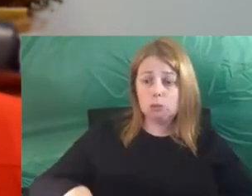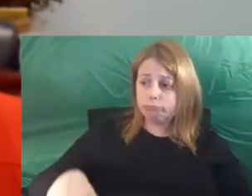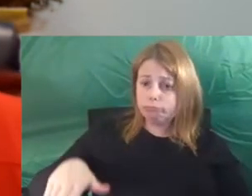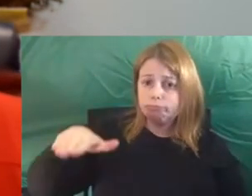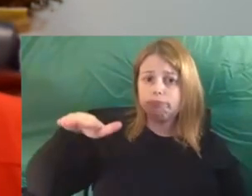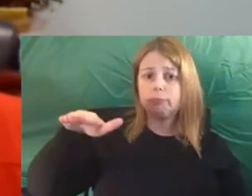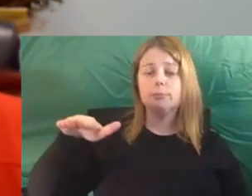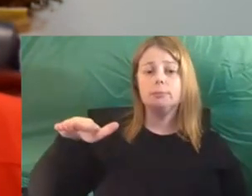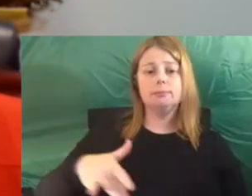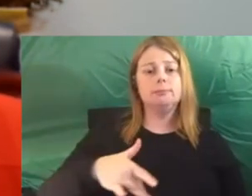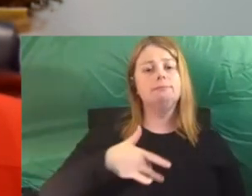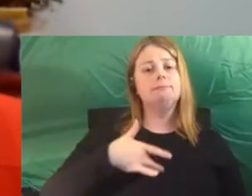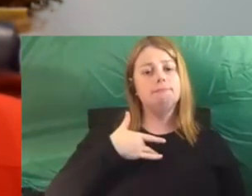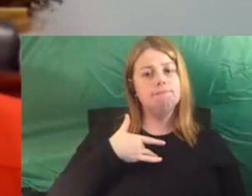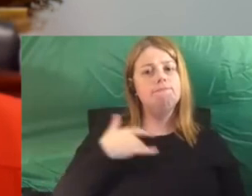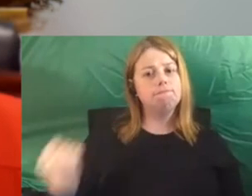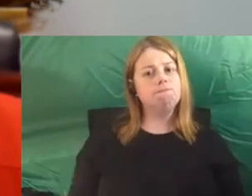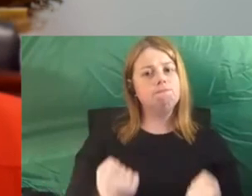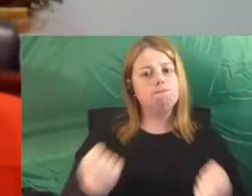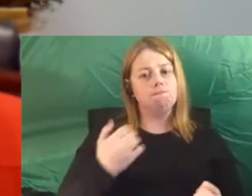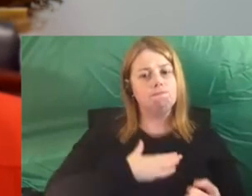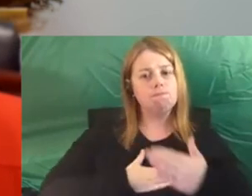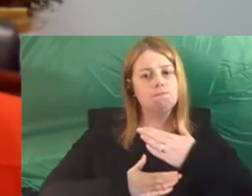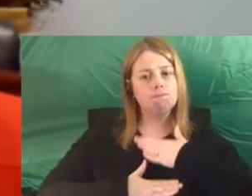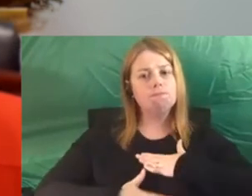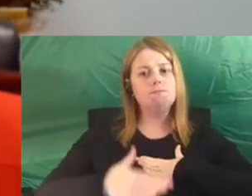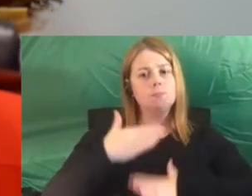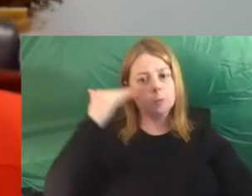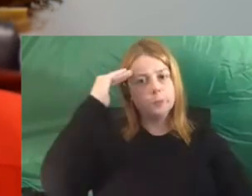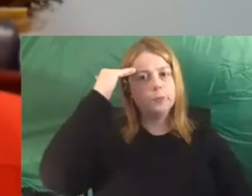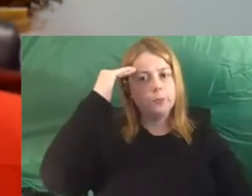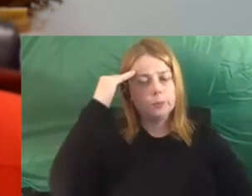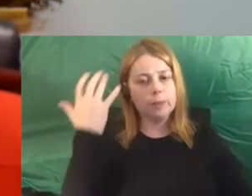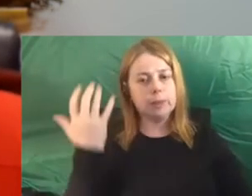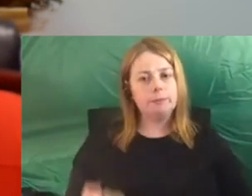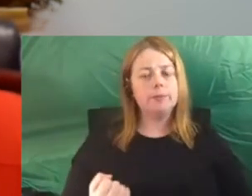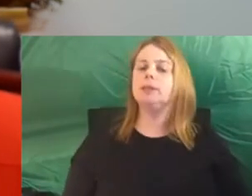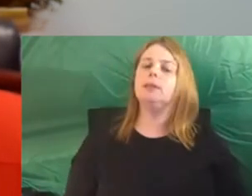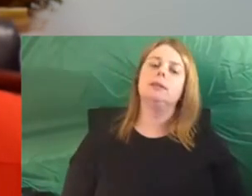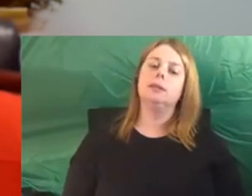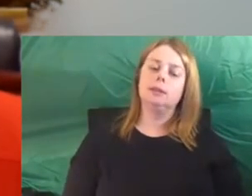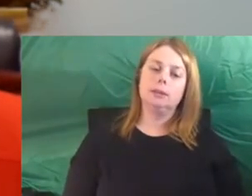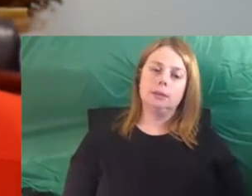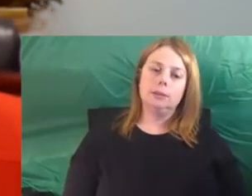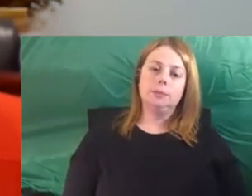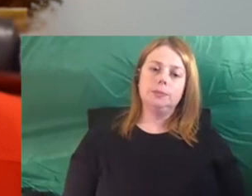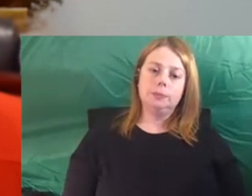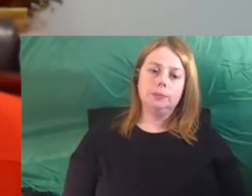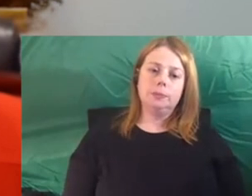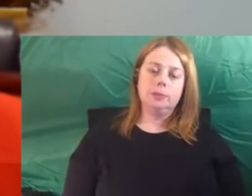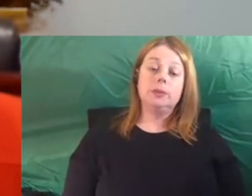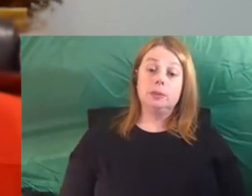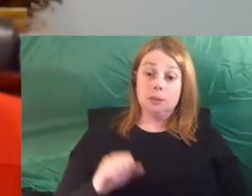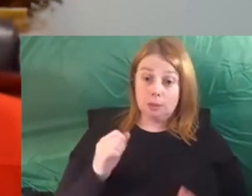felt a pretty strong tolerance and level of resilience. So despite the amount of bullying,